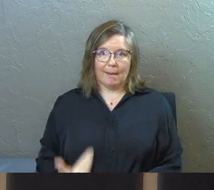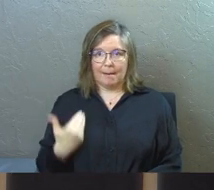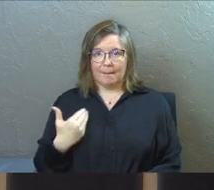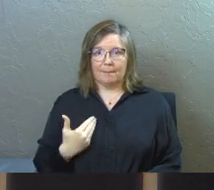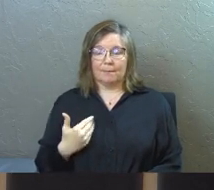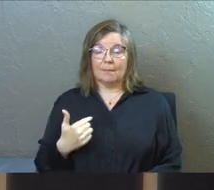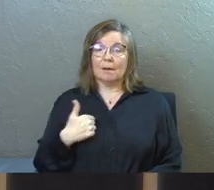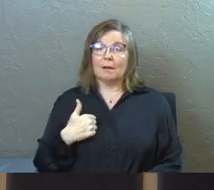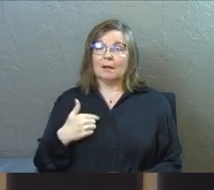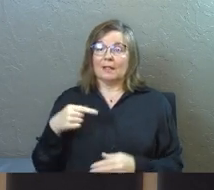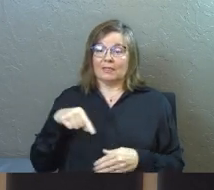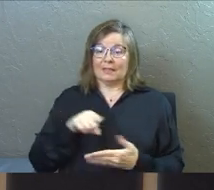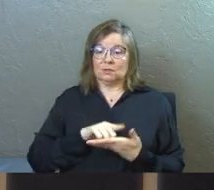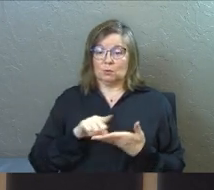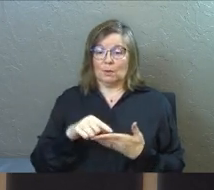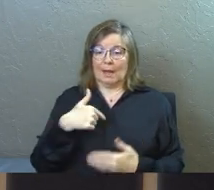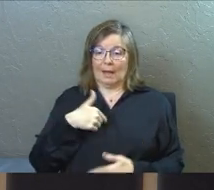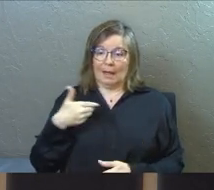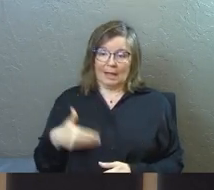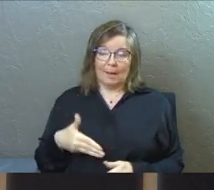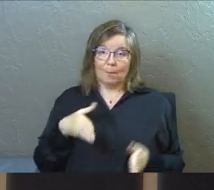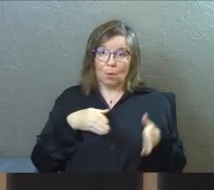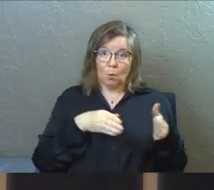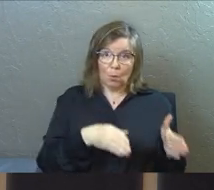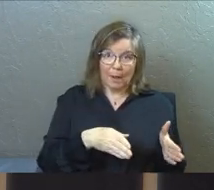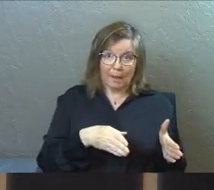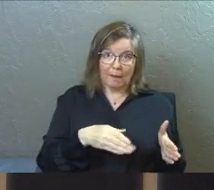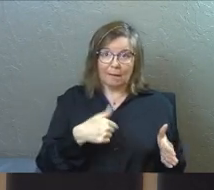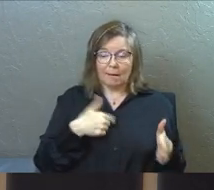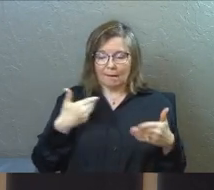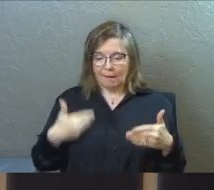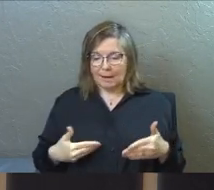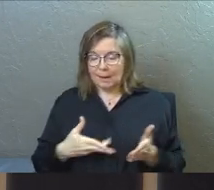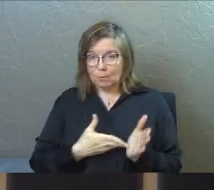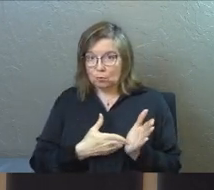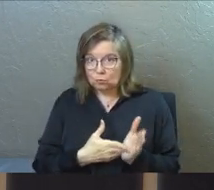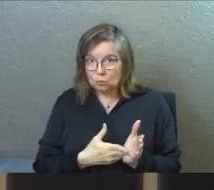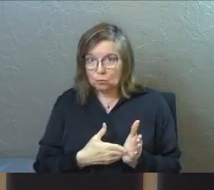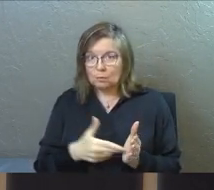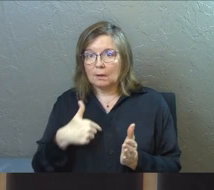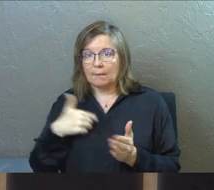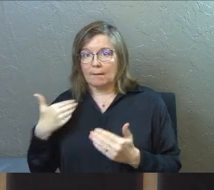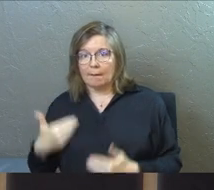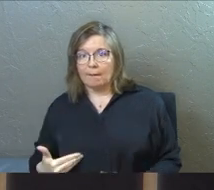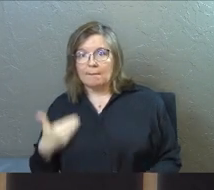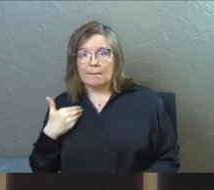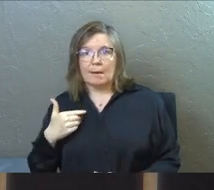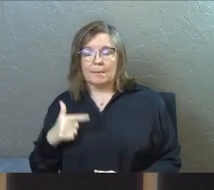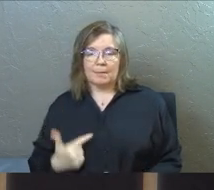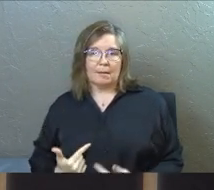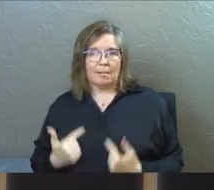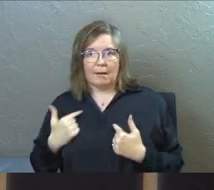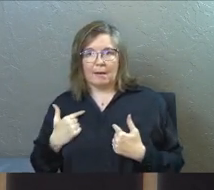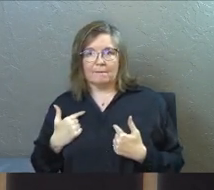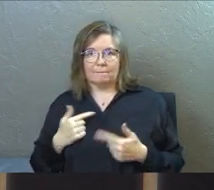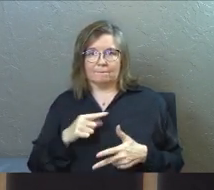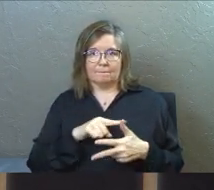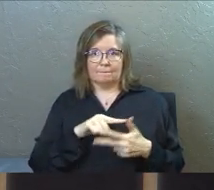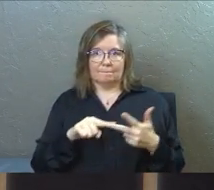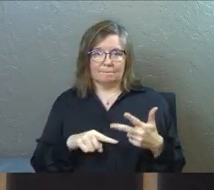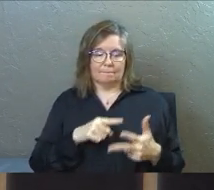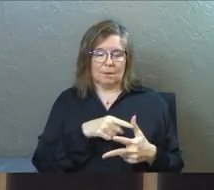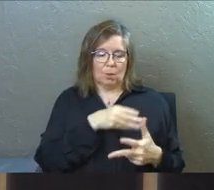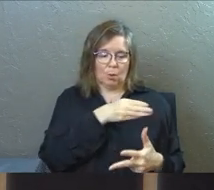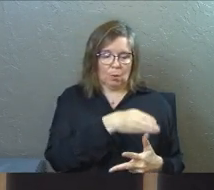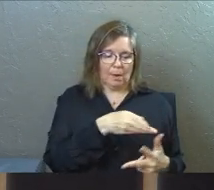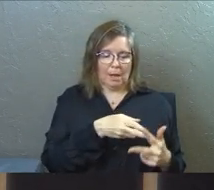way, the truth, and the life. Next week is going to be I am the vine. Come back next week, and we'll talk about being in the vine. I am the way, the truth, and the